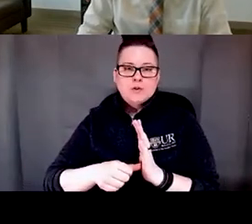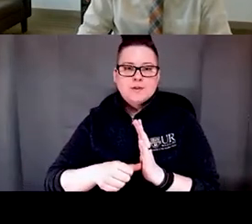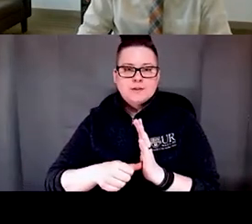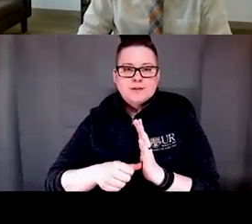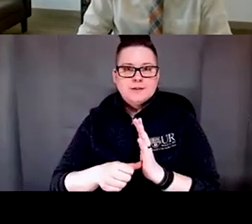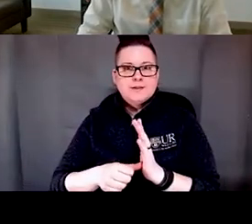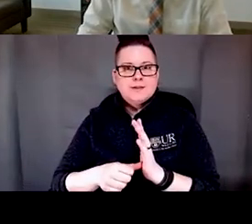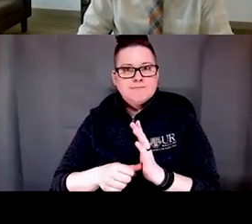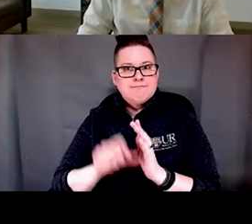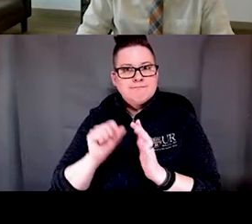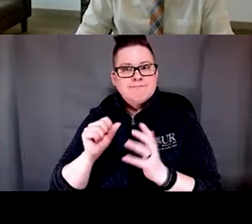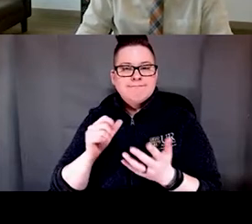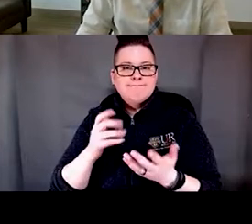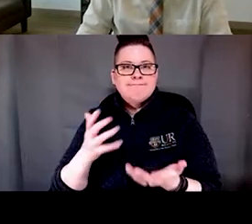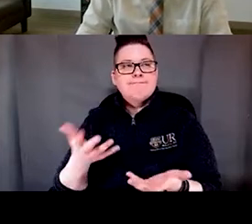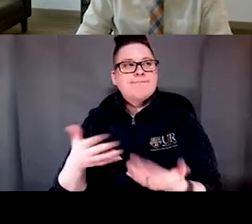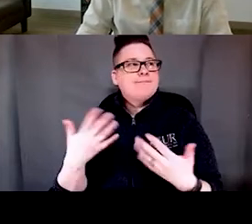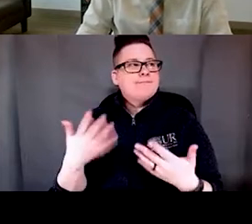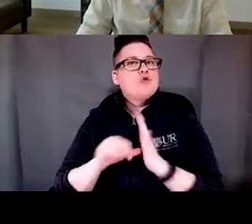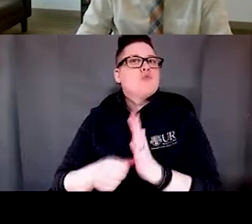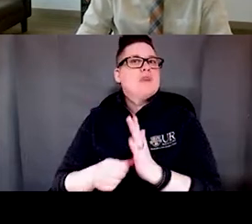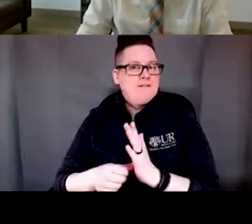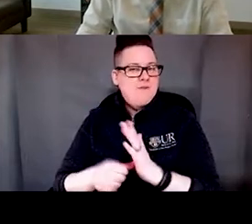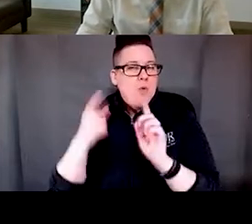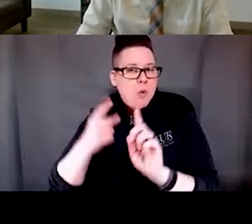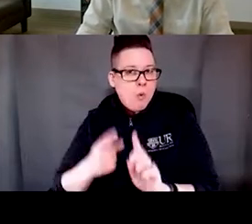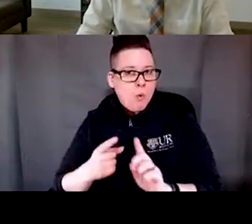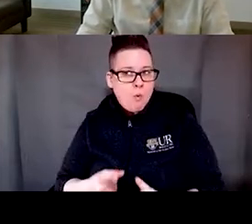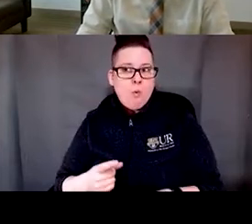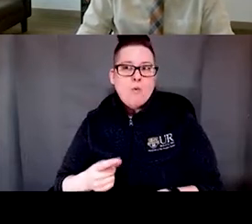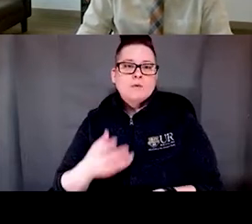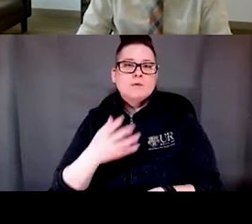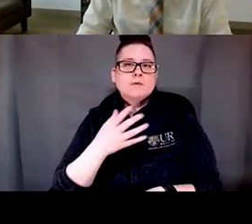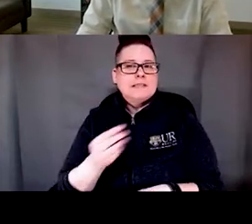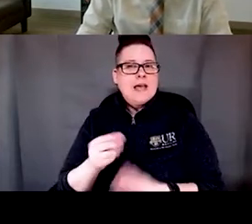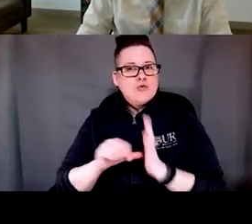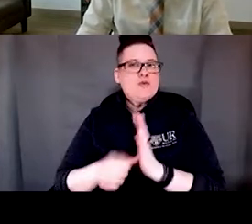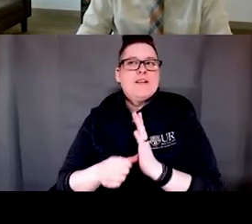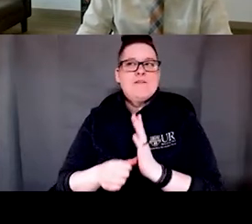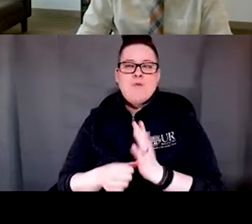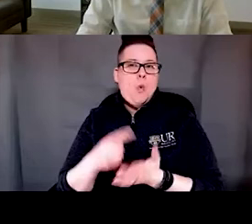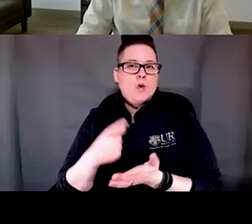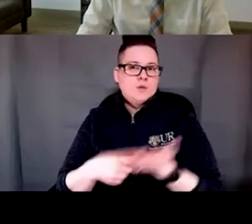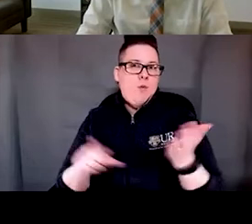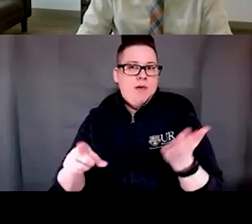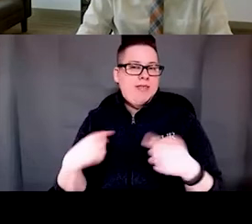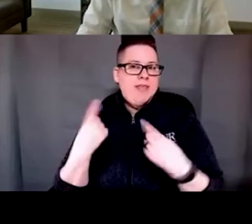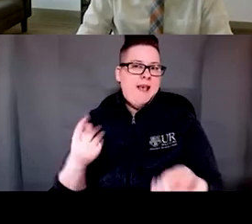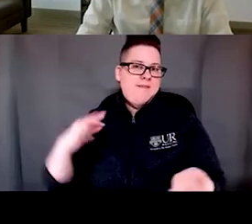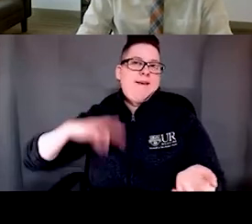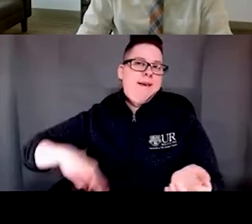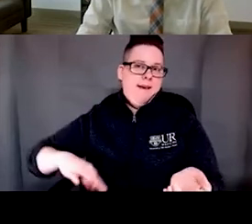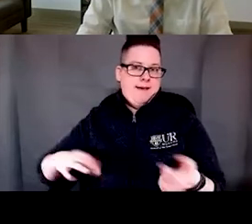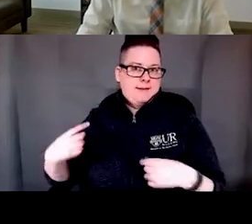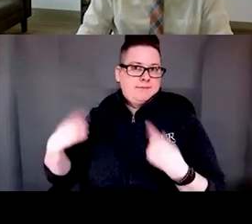that the goals done or the gains that have been made during the walk, during